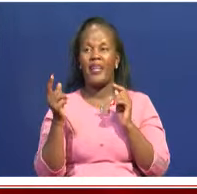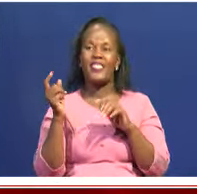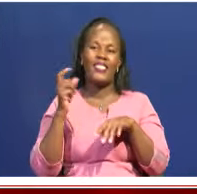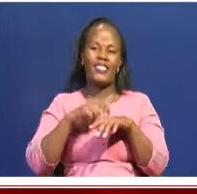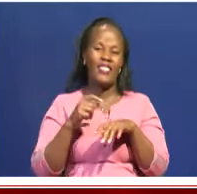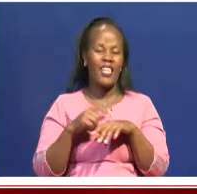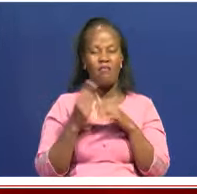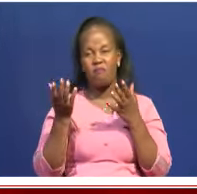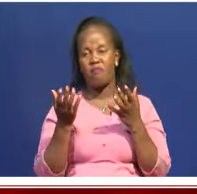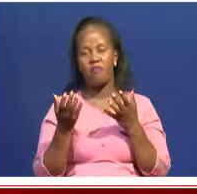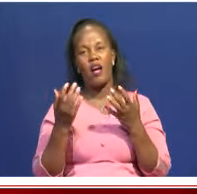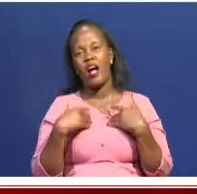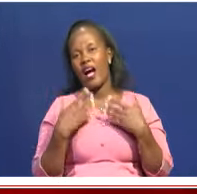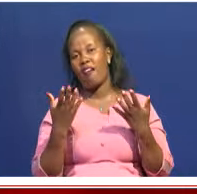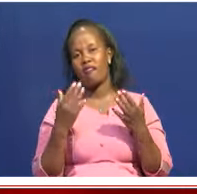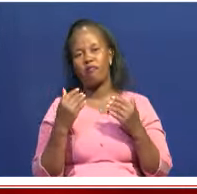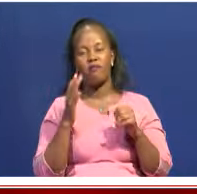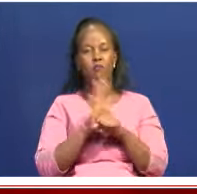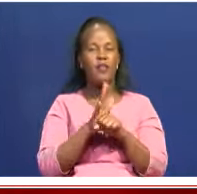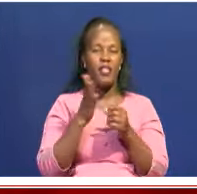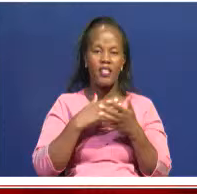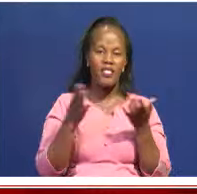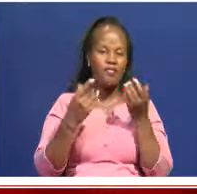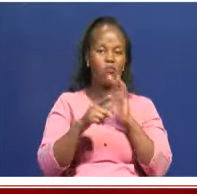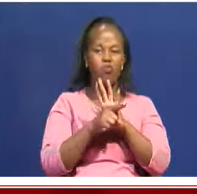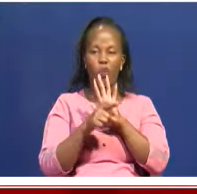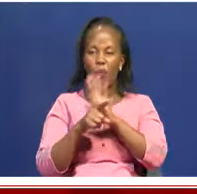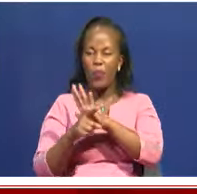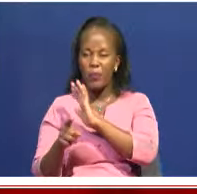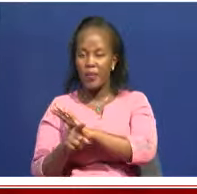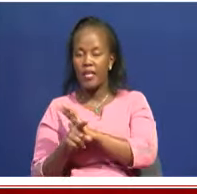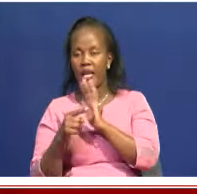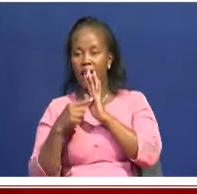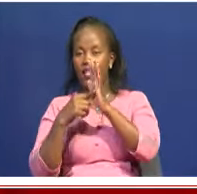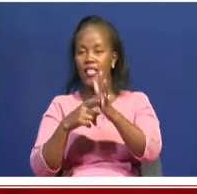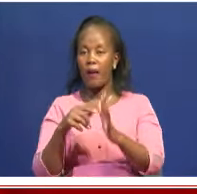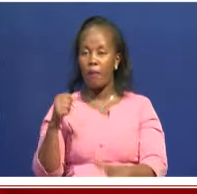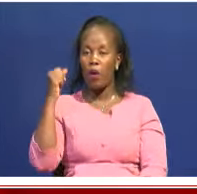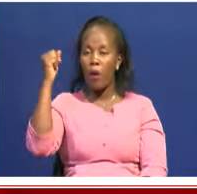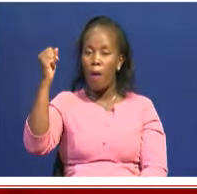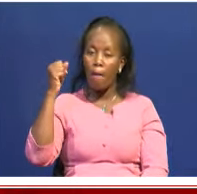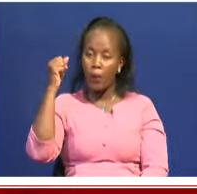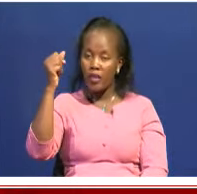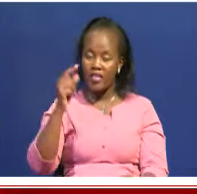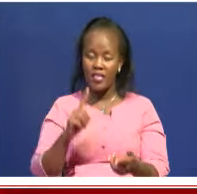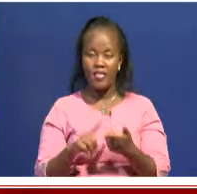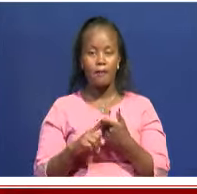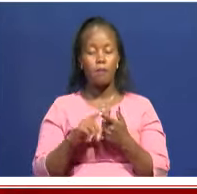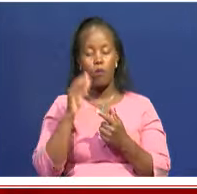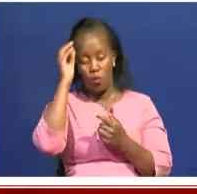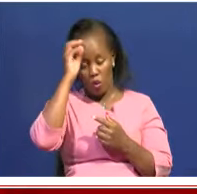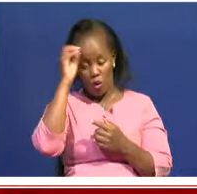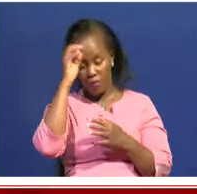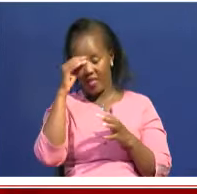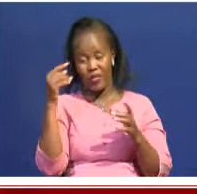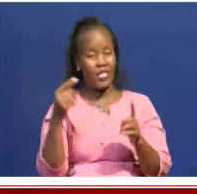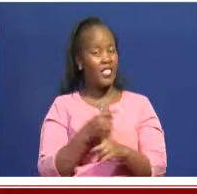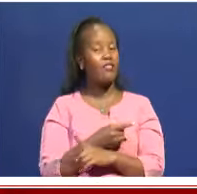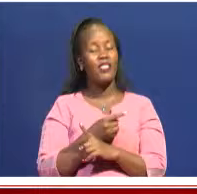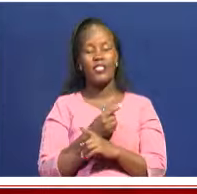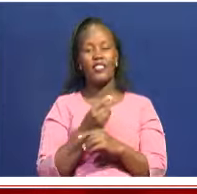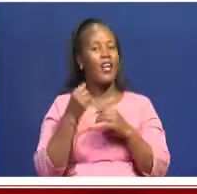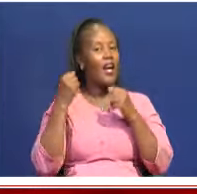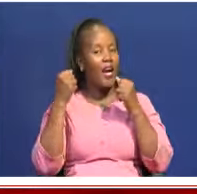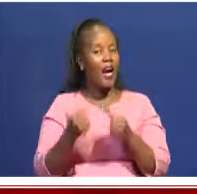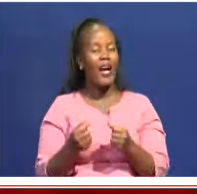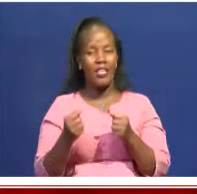we have things dividing us like politics, different opinions, you know. But at the end of the day, it is so hard to come together and say that